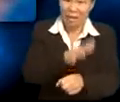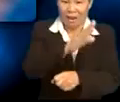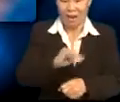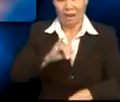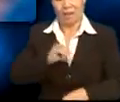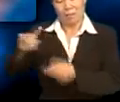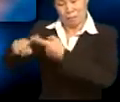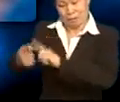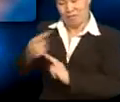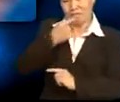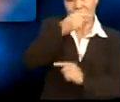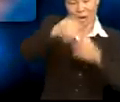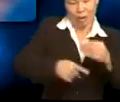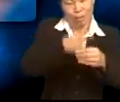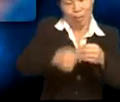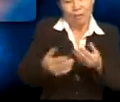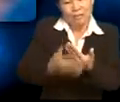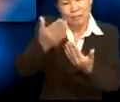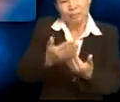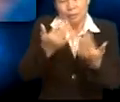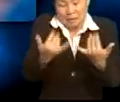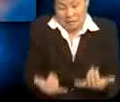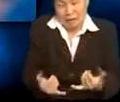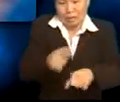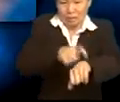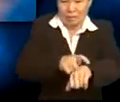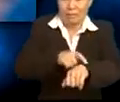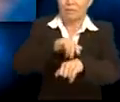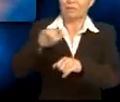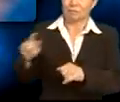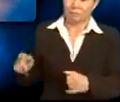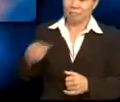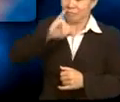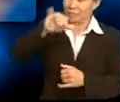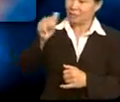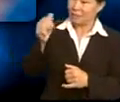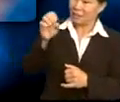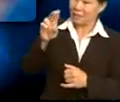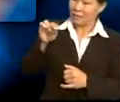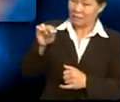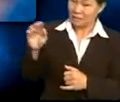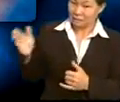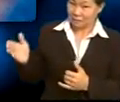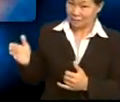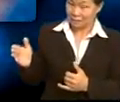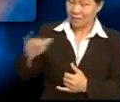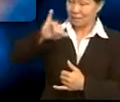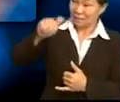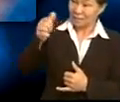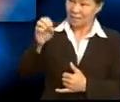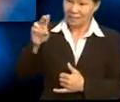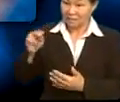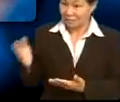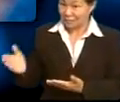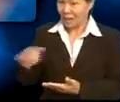Jason tell you about the simple present tense. Jason, Jason, oh Jason.